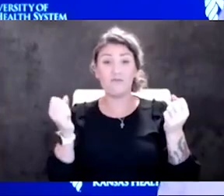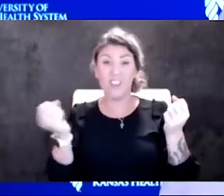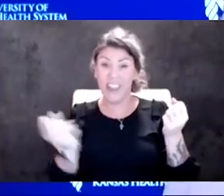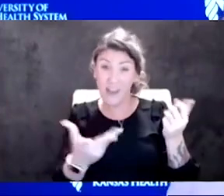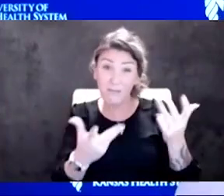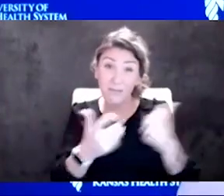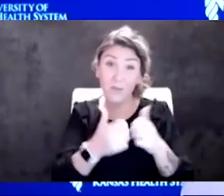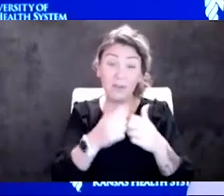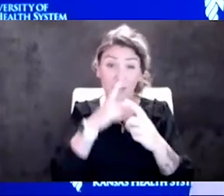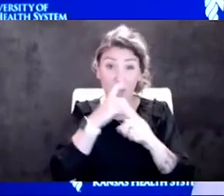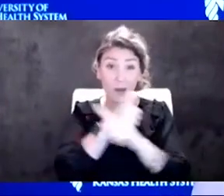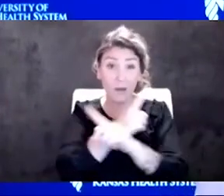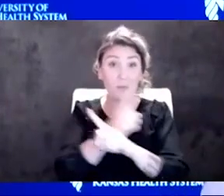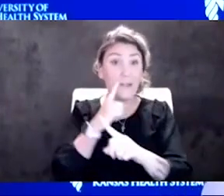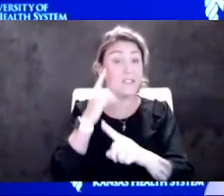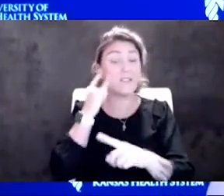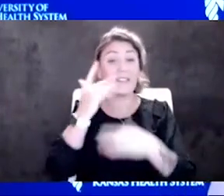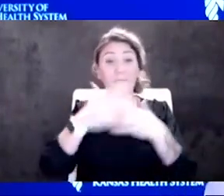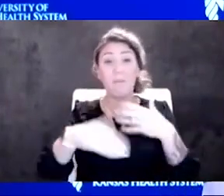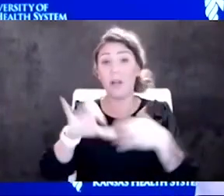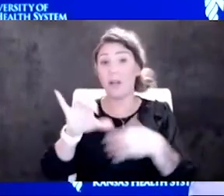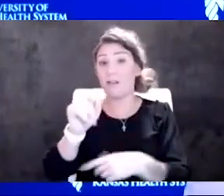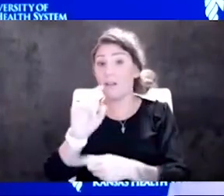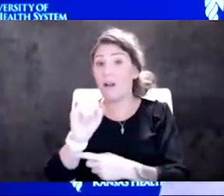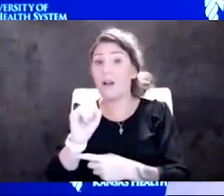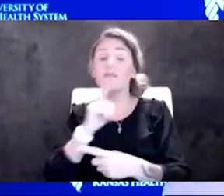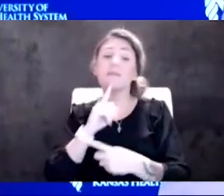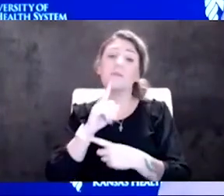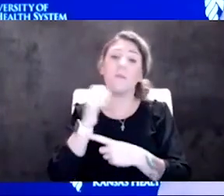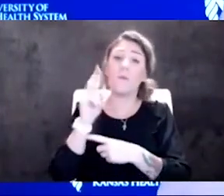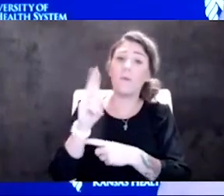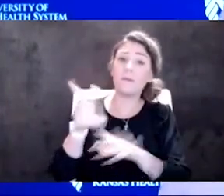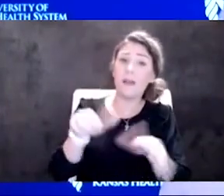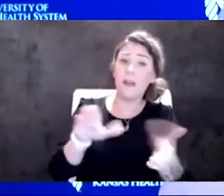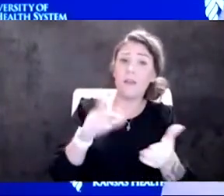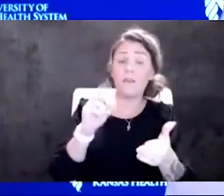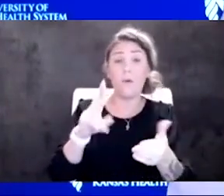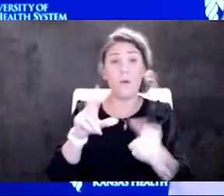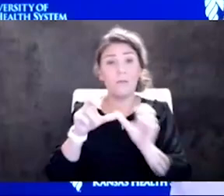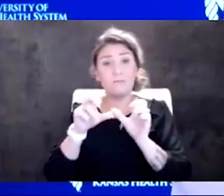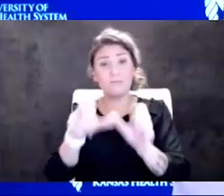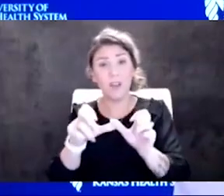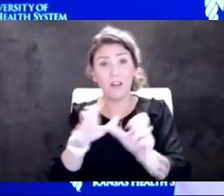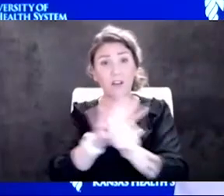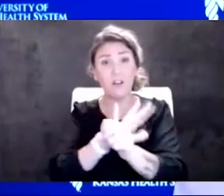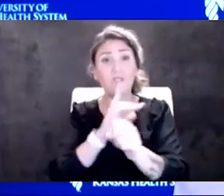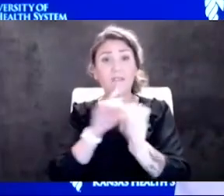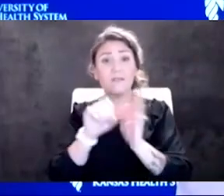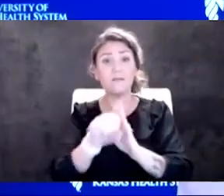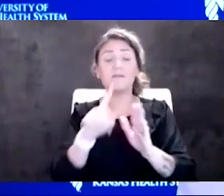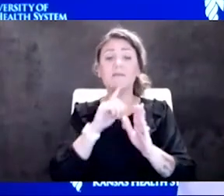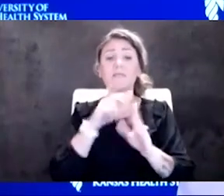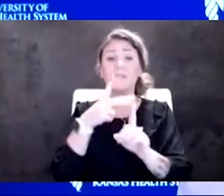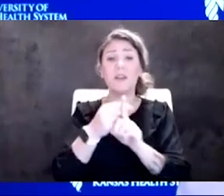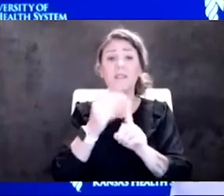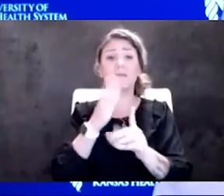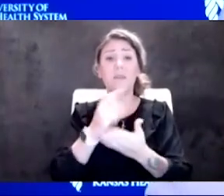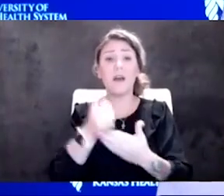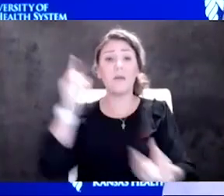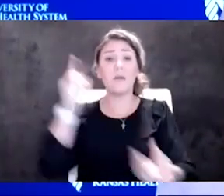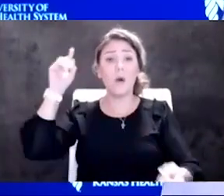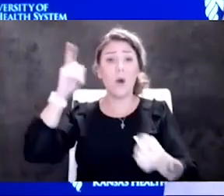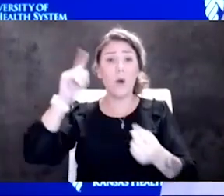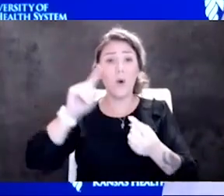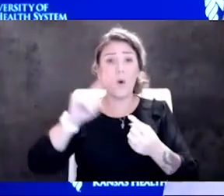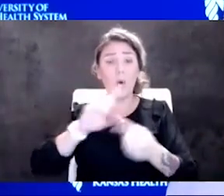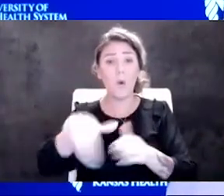whether it's the blood clots or death or long COVID. We know vaccine vaccination is going to help reduce those risks of that. And